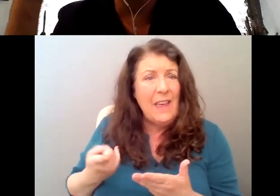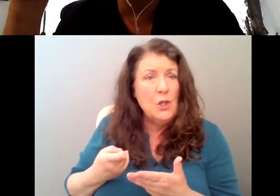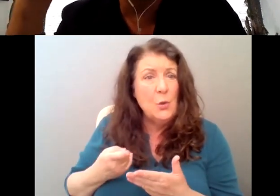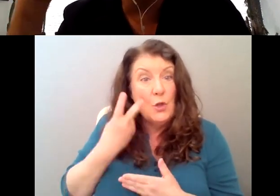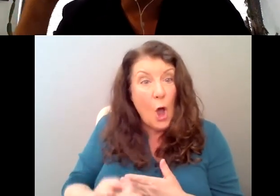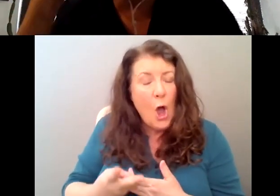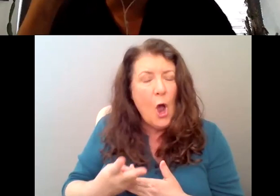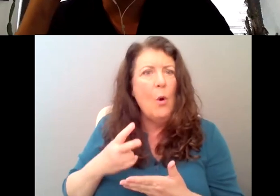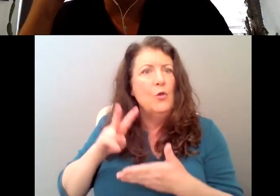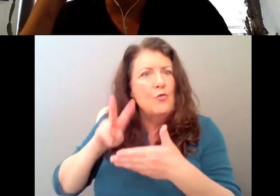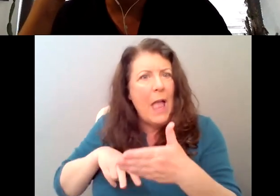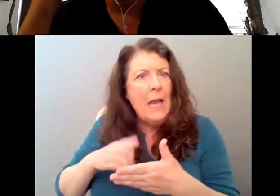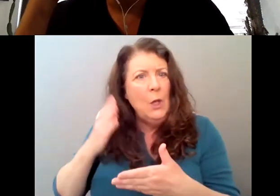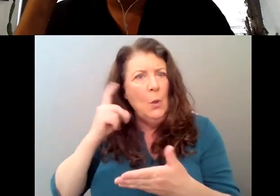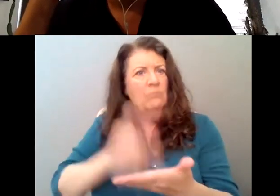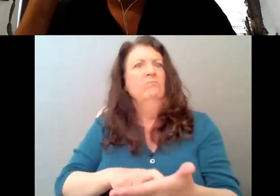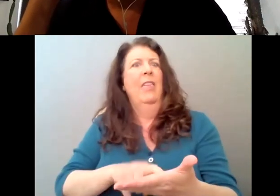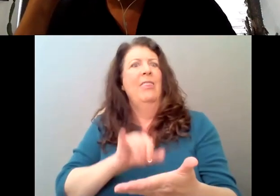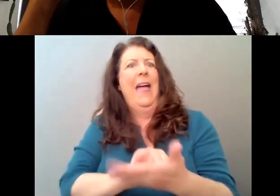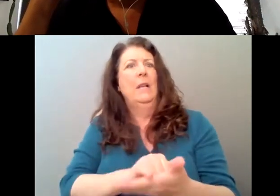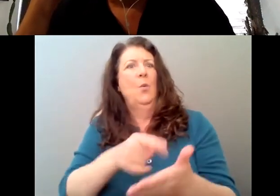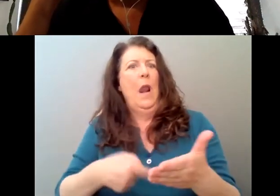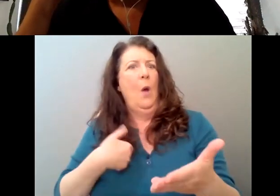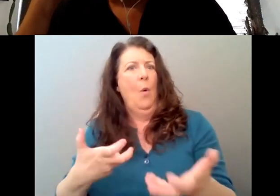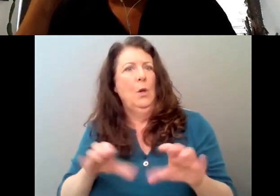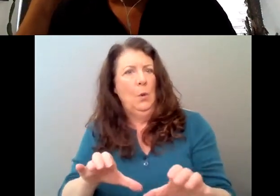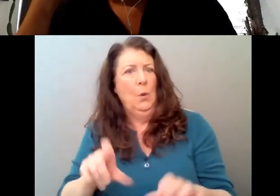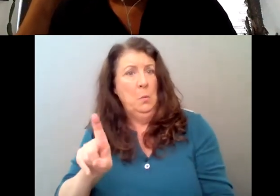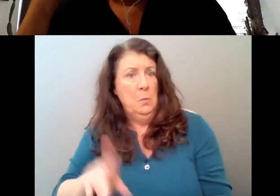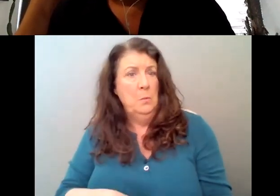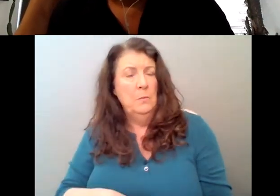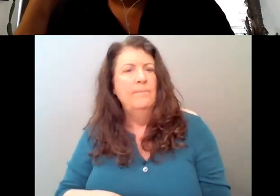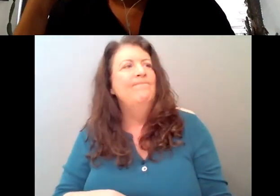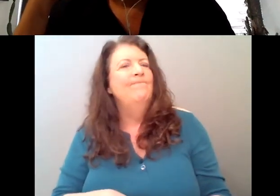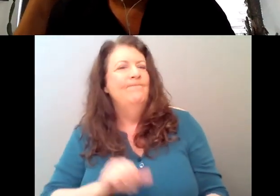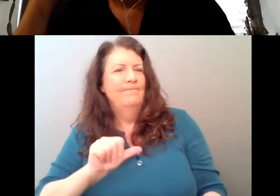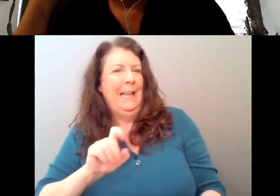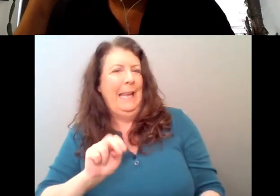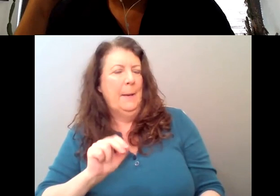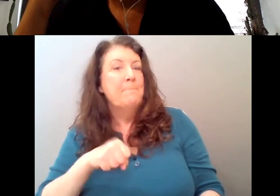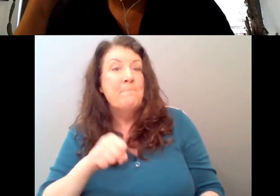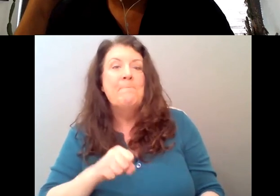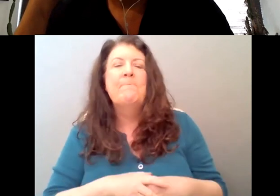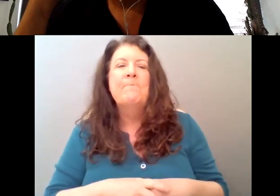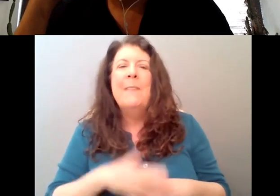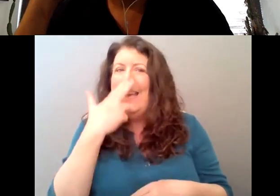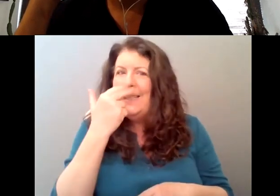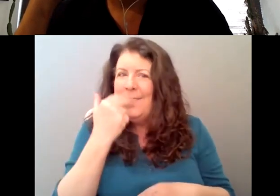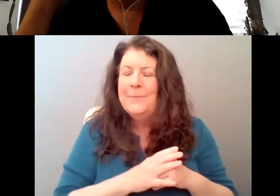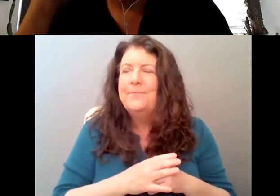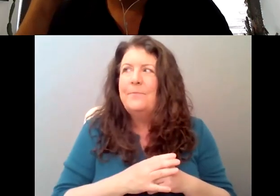say, oh, this is kind of what I want to do. Yeah. Um, it's funny actually, uh, some, so as far as TV